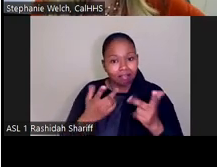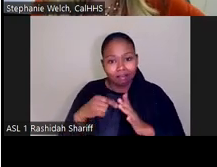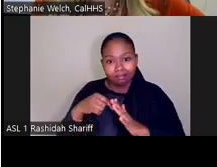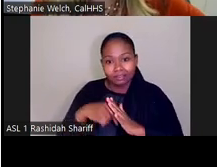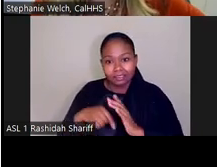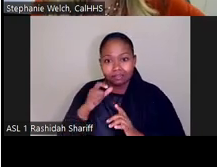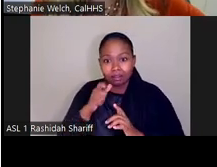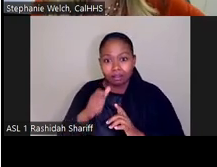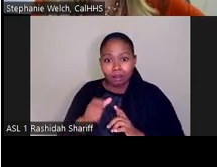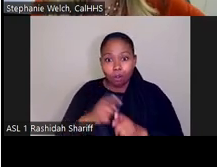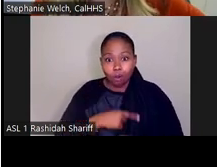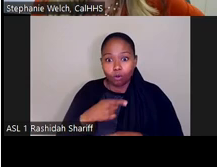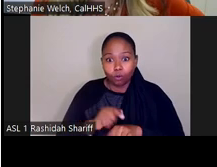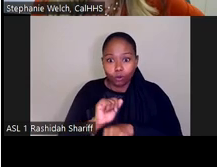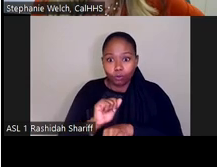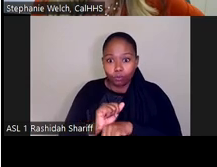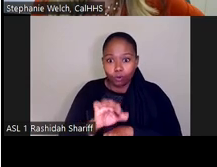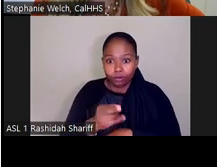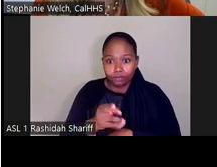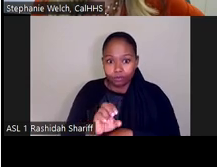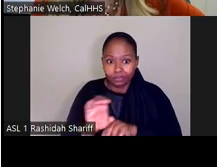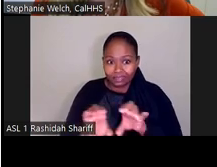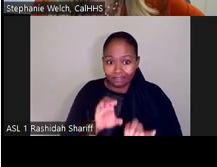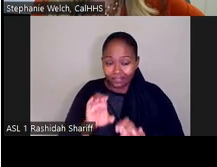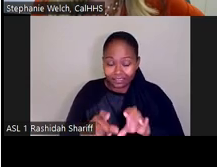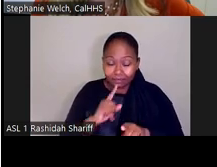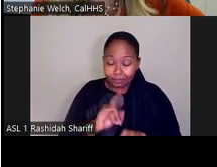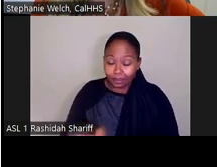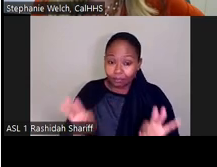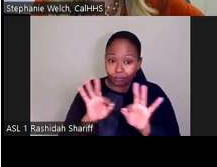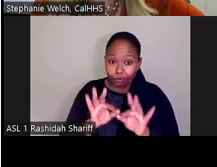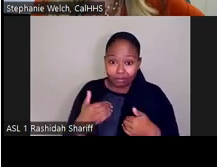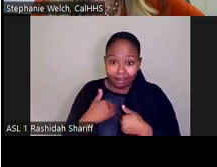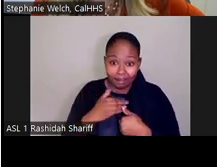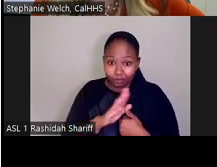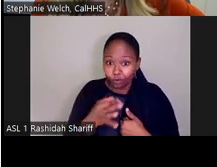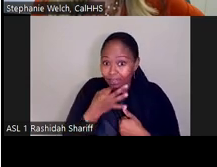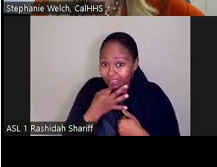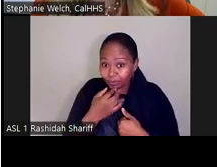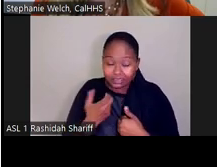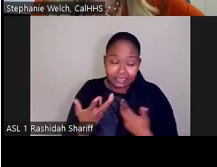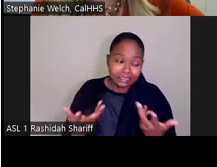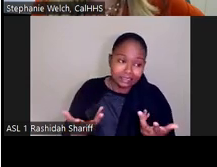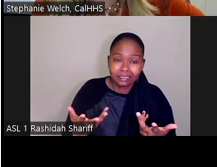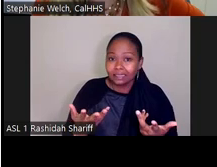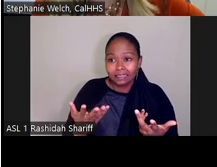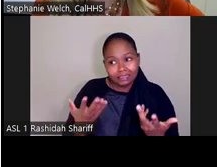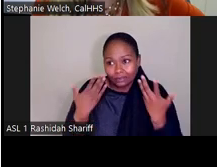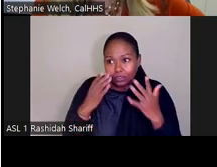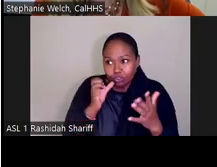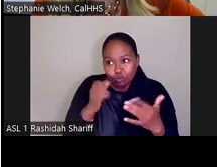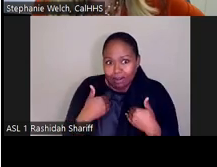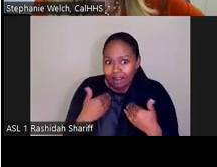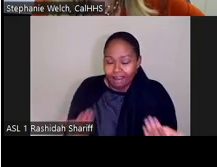workforce investment that'll be critical to get your expertise on as we move forward. Since we really, frankly, do not have